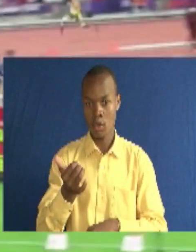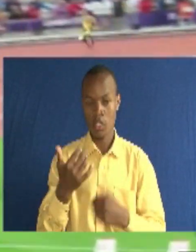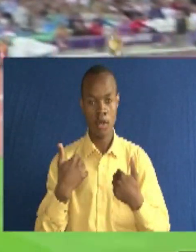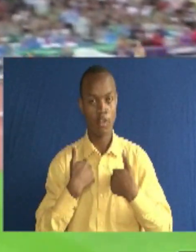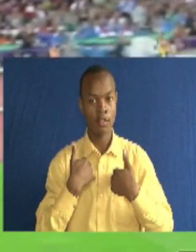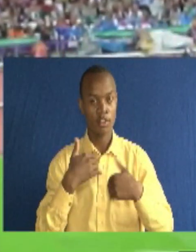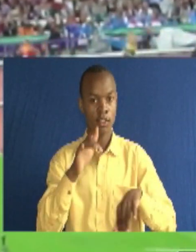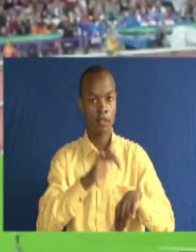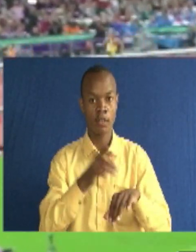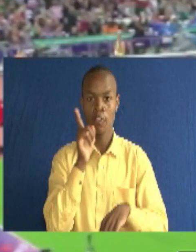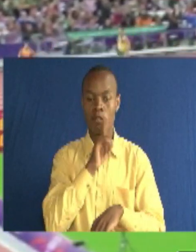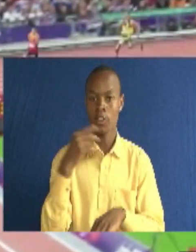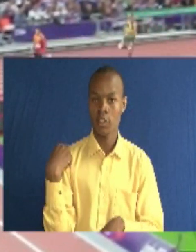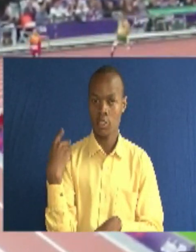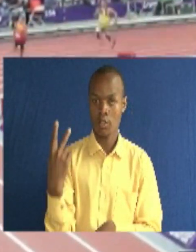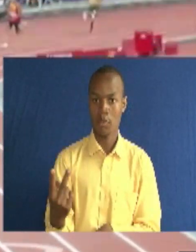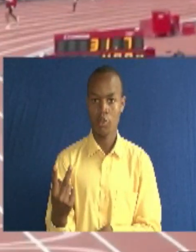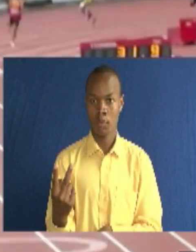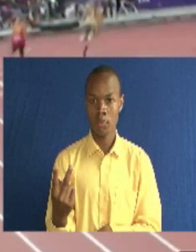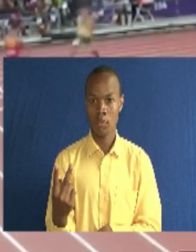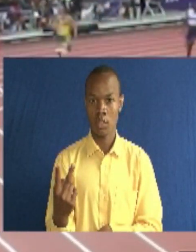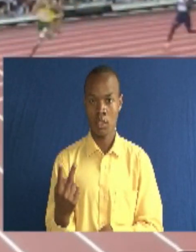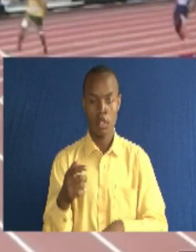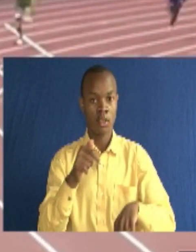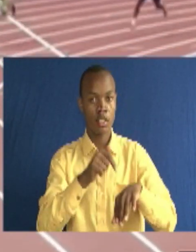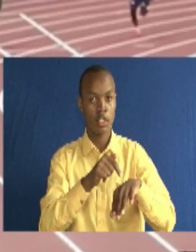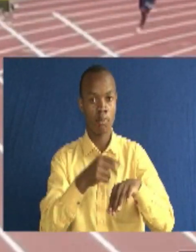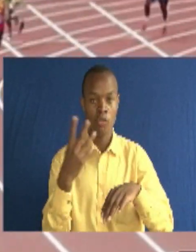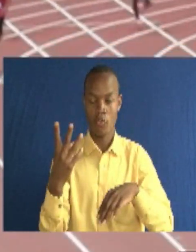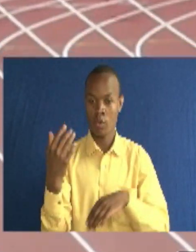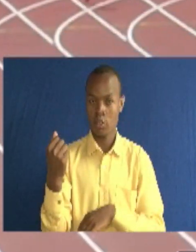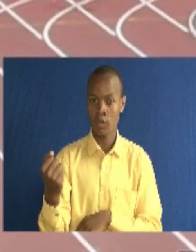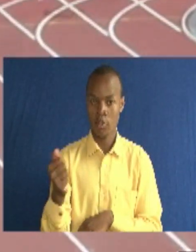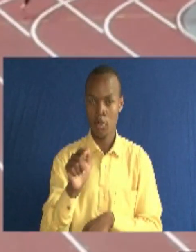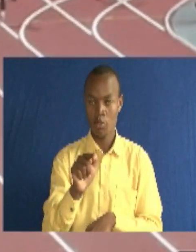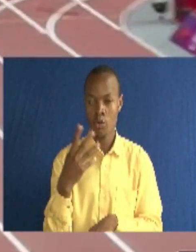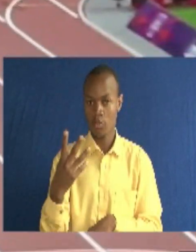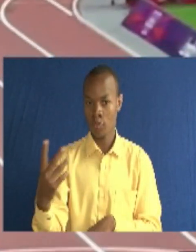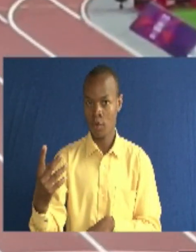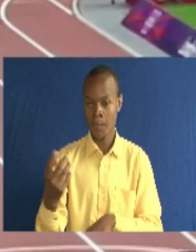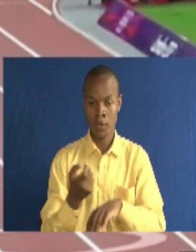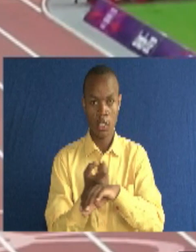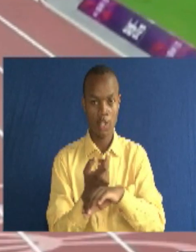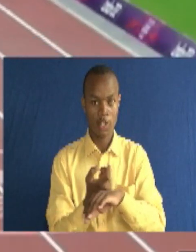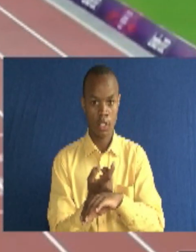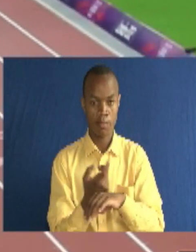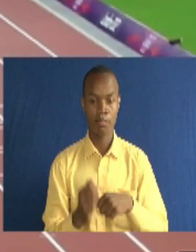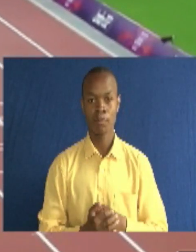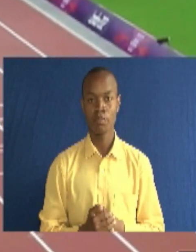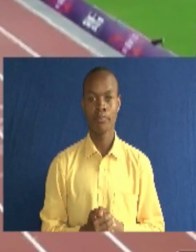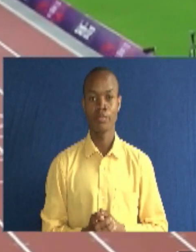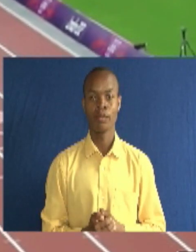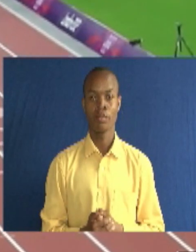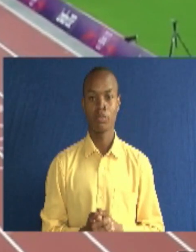congenital defect, finished second in his 400-meter hit in a time of 45.44 seconds to reach